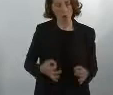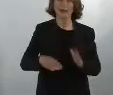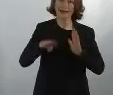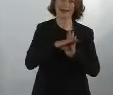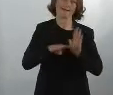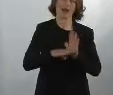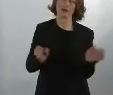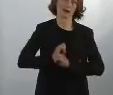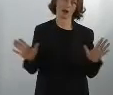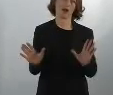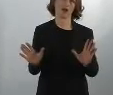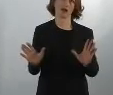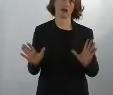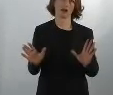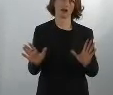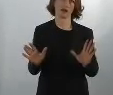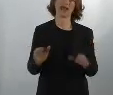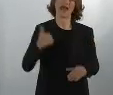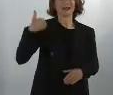with rules and regulations,